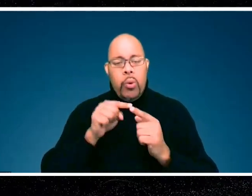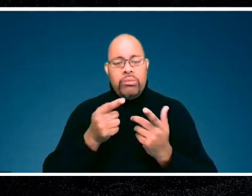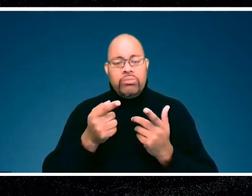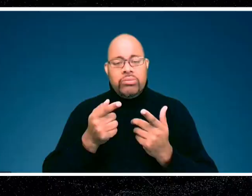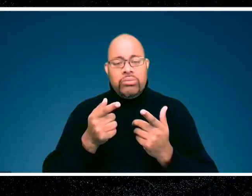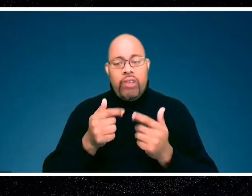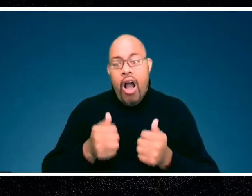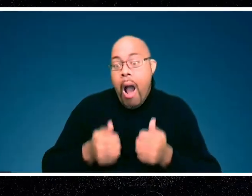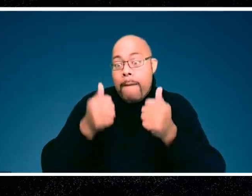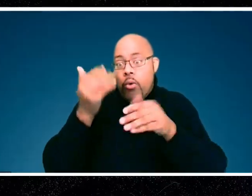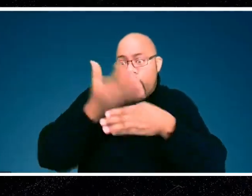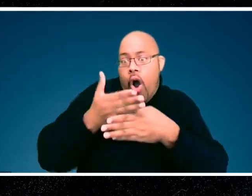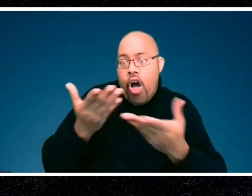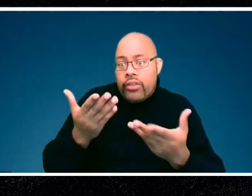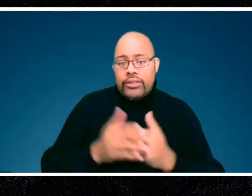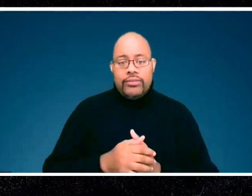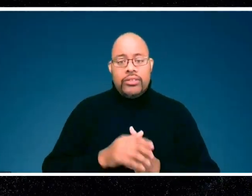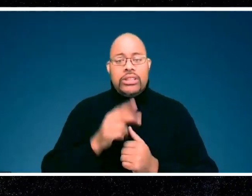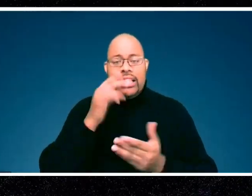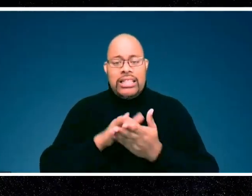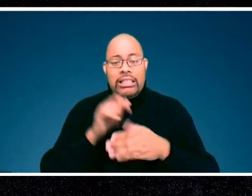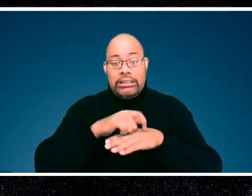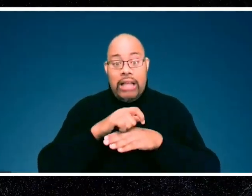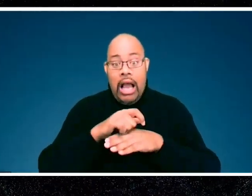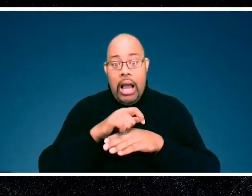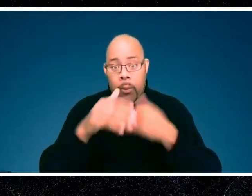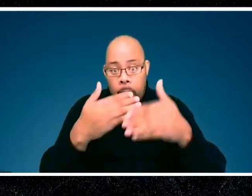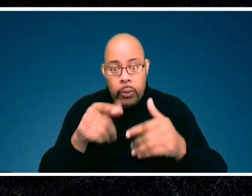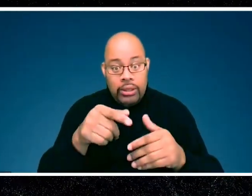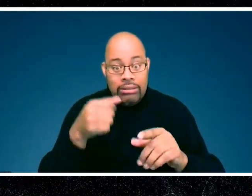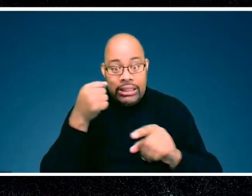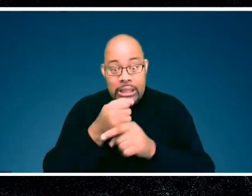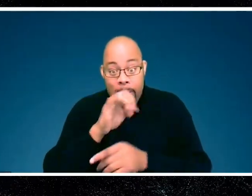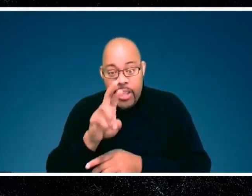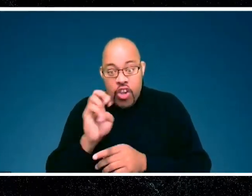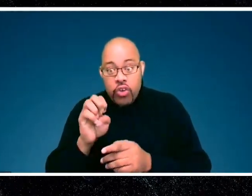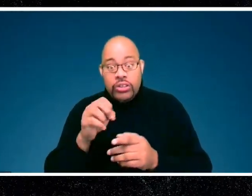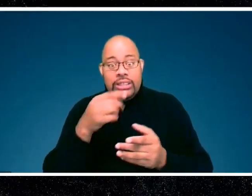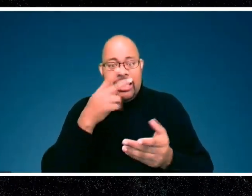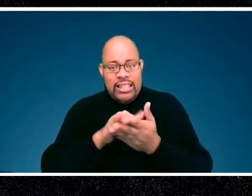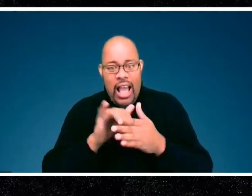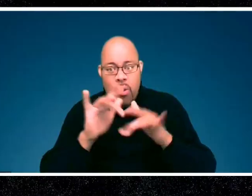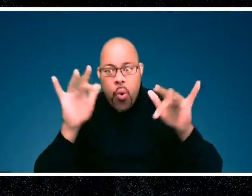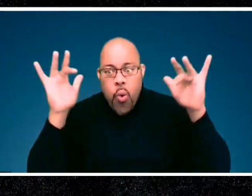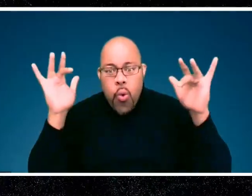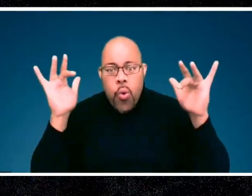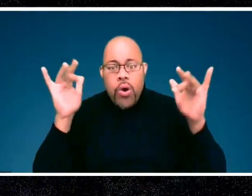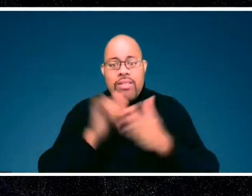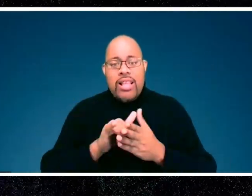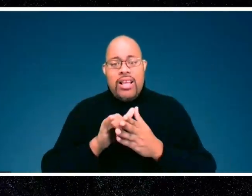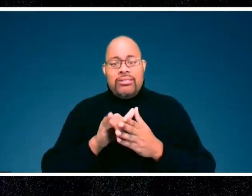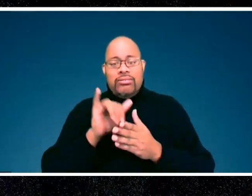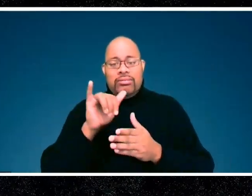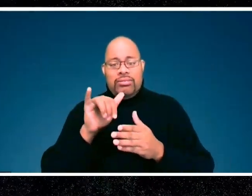or disturbed. You can see in this awesome time-lapse that as they hit the pier, you see these little flashes of light. Those are those dinoflagellates just